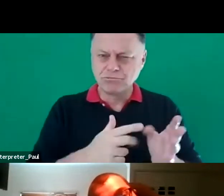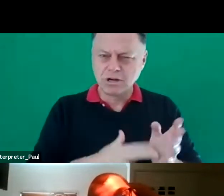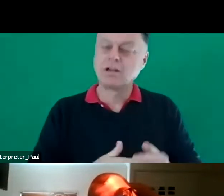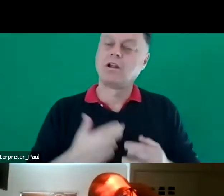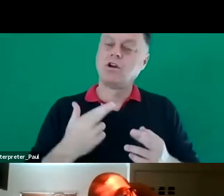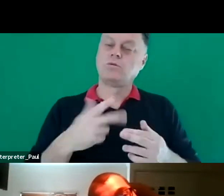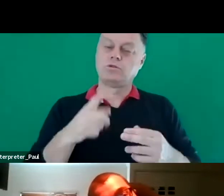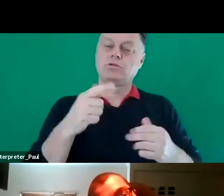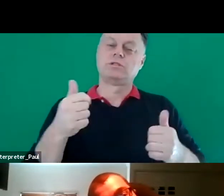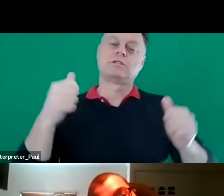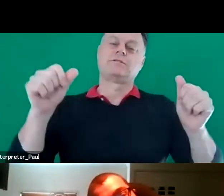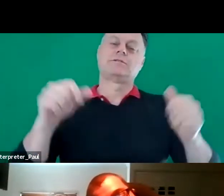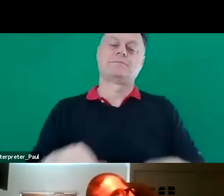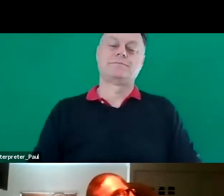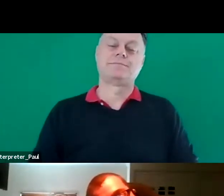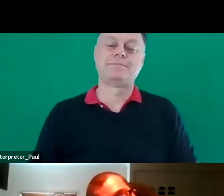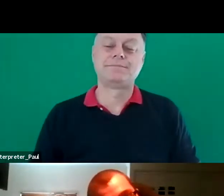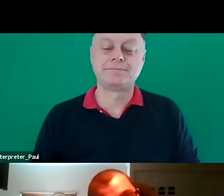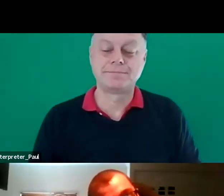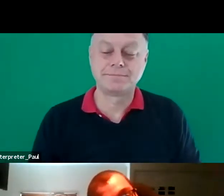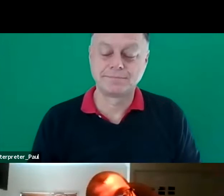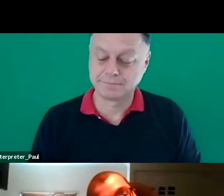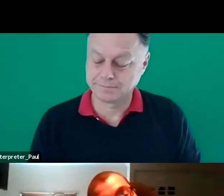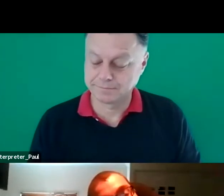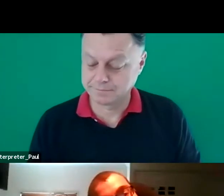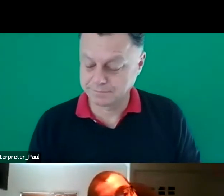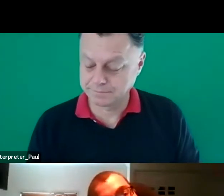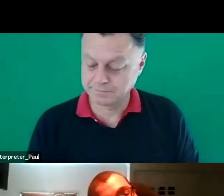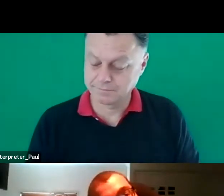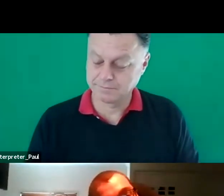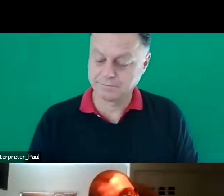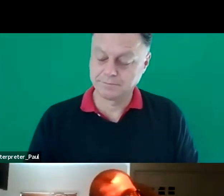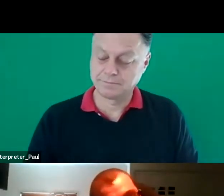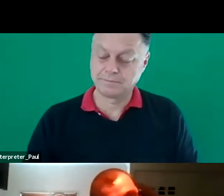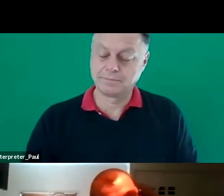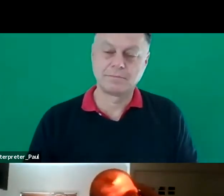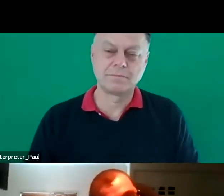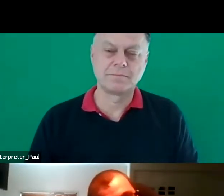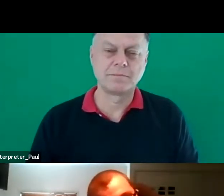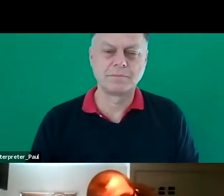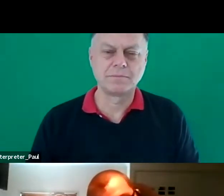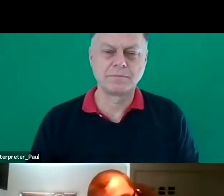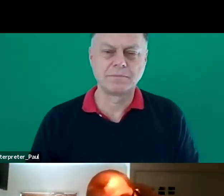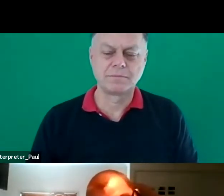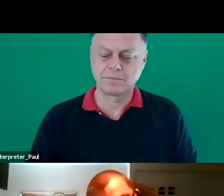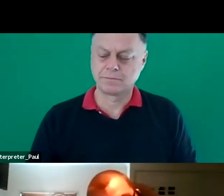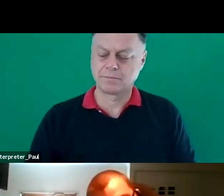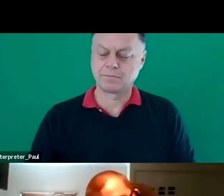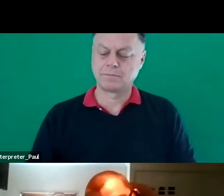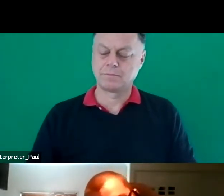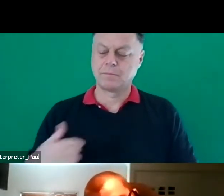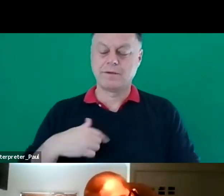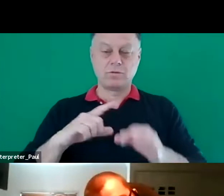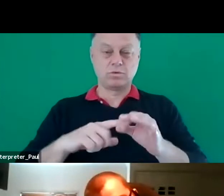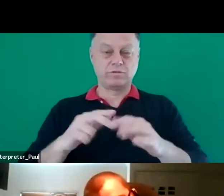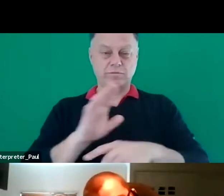you're successful in that aspiration. So let's get straight to the questions that I've got for the panel because I want to make sure that